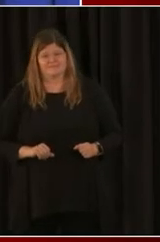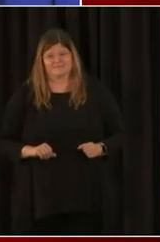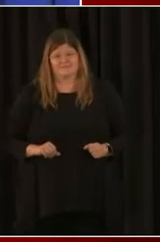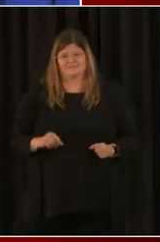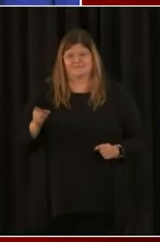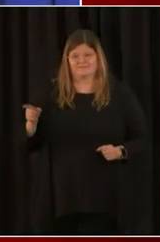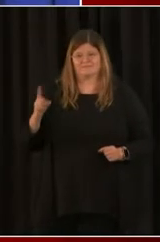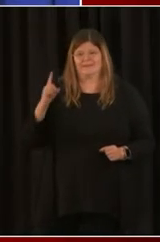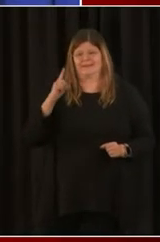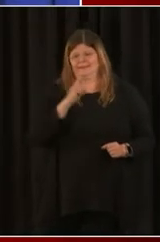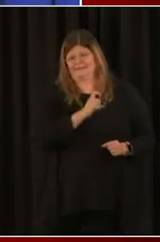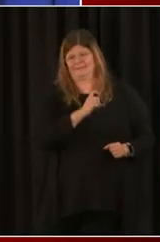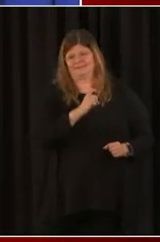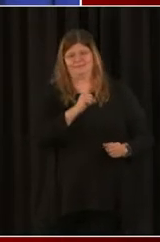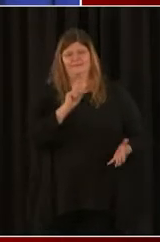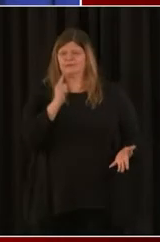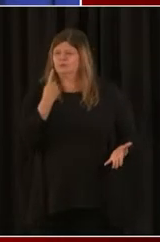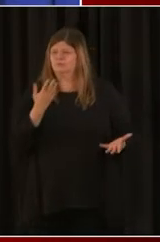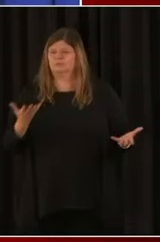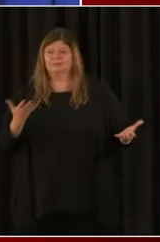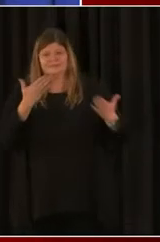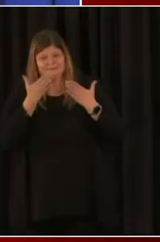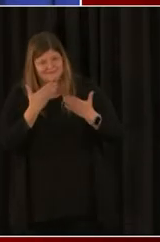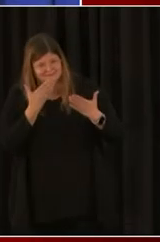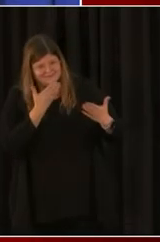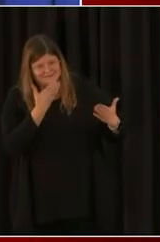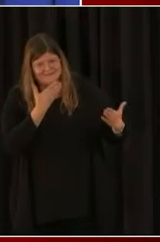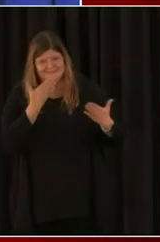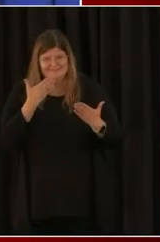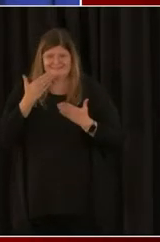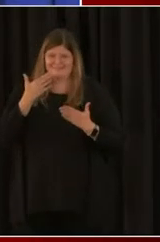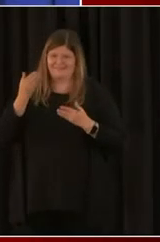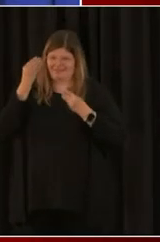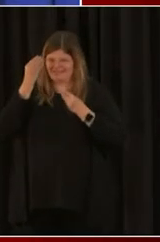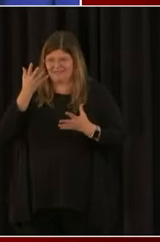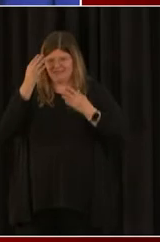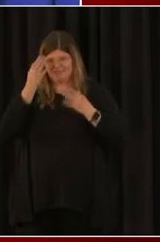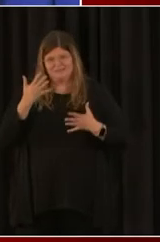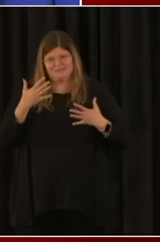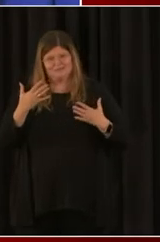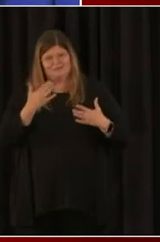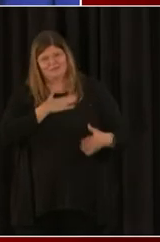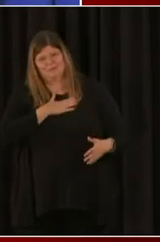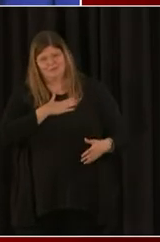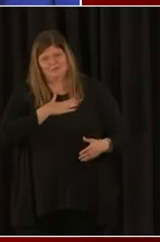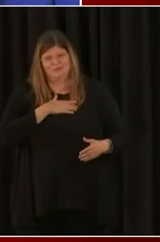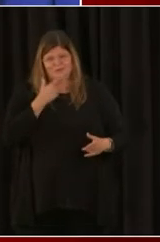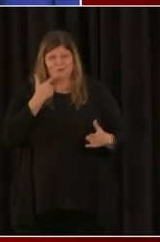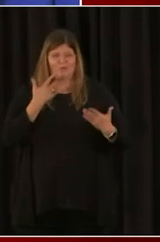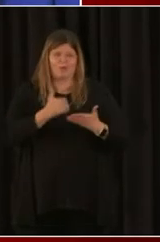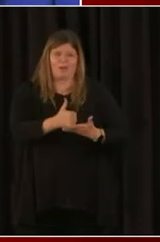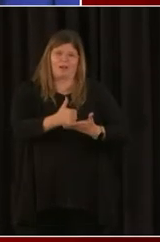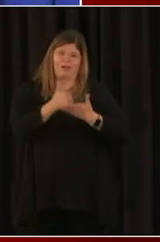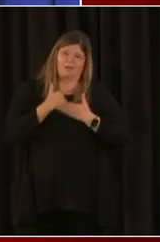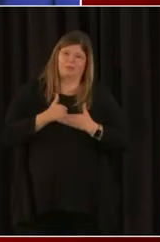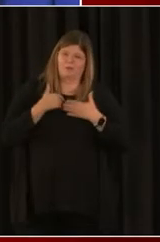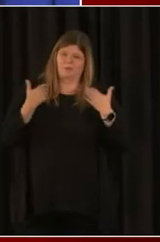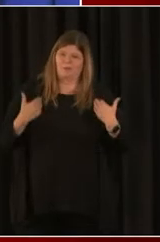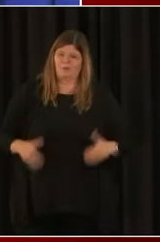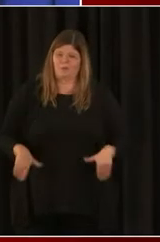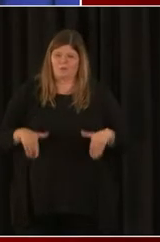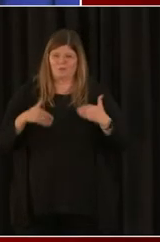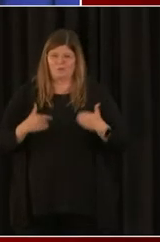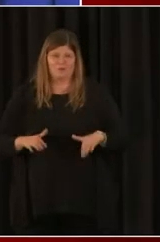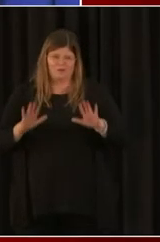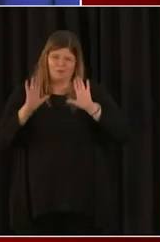My question, first and foremost, I want to say thank you to everyone. The information sessions are always so helpful. So first and foremost, thank